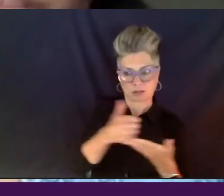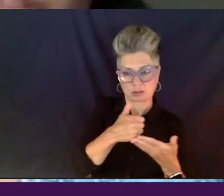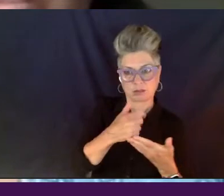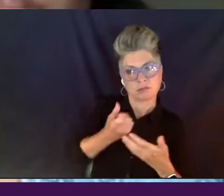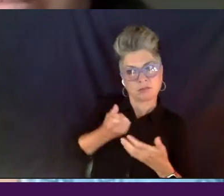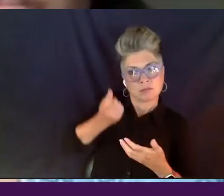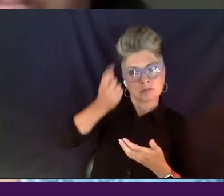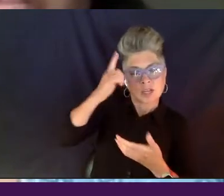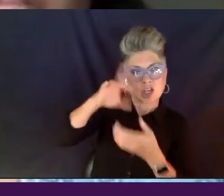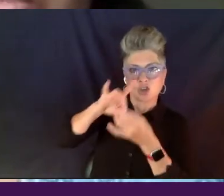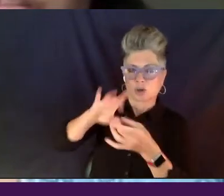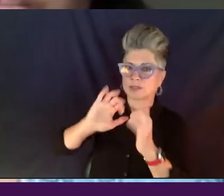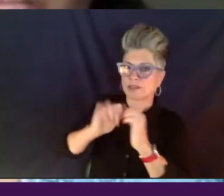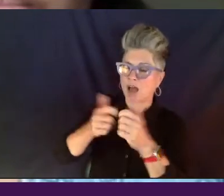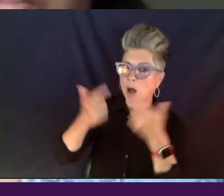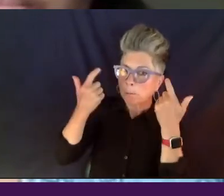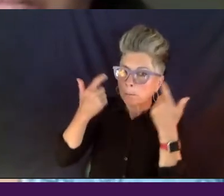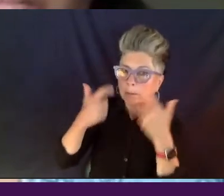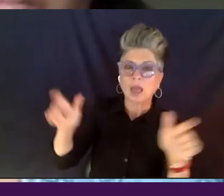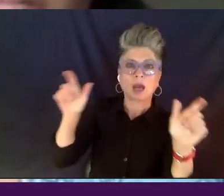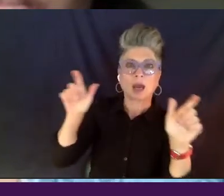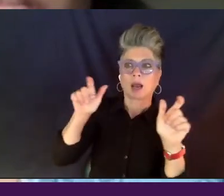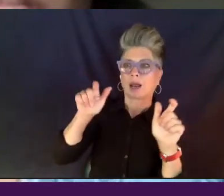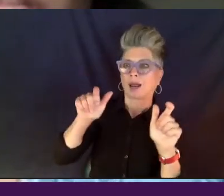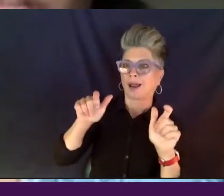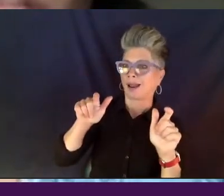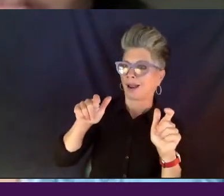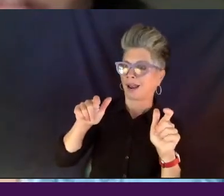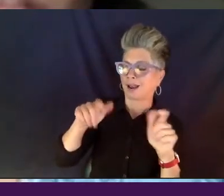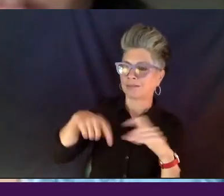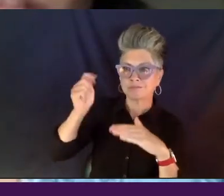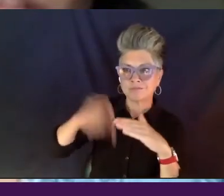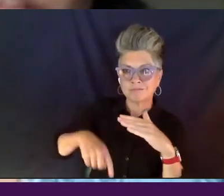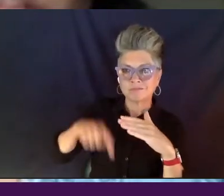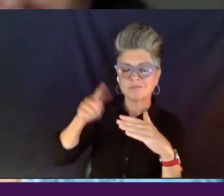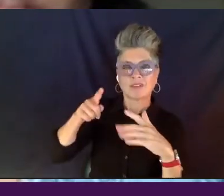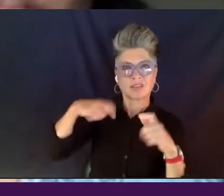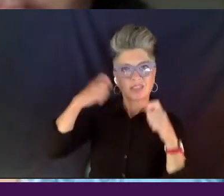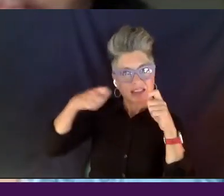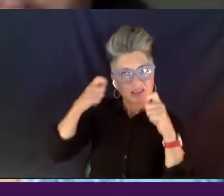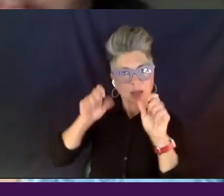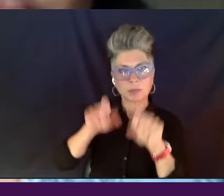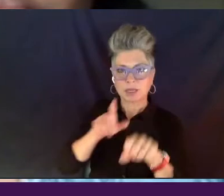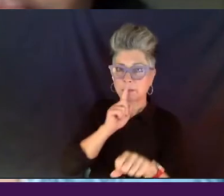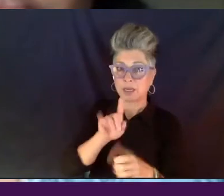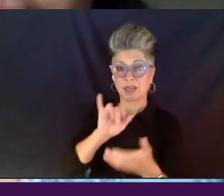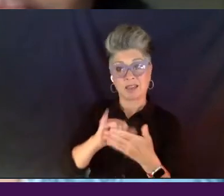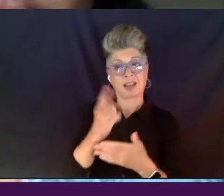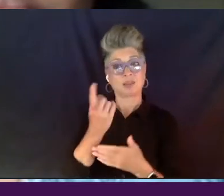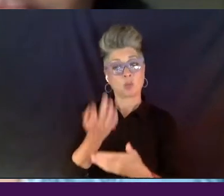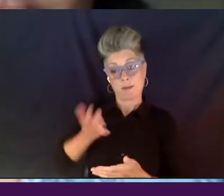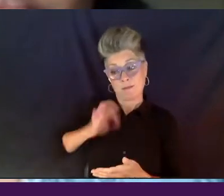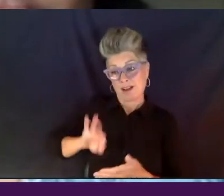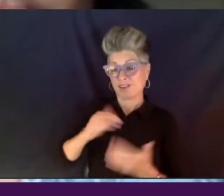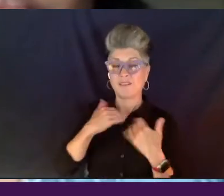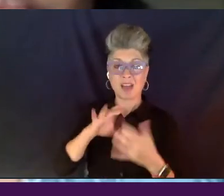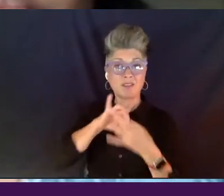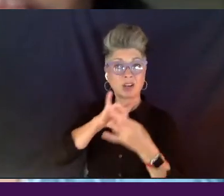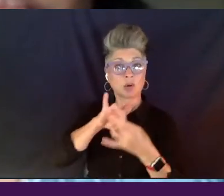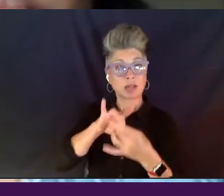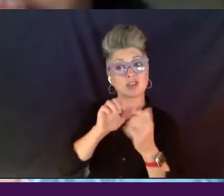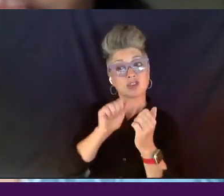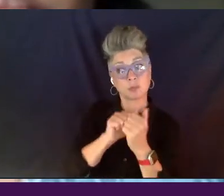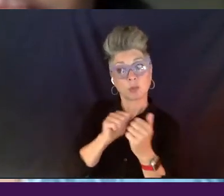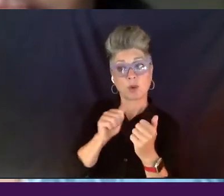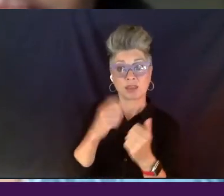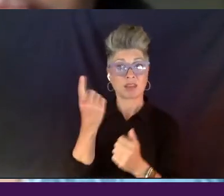film could really be. Right. I mean, I think that's really one of the great benefits of having, um, a relationship with someone like Dr. Jackson is that,